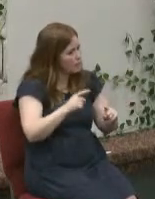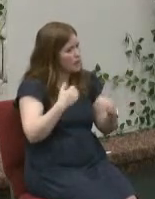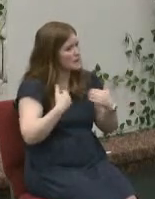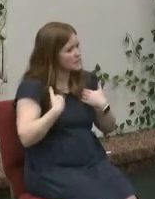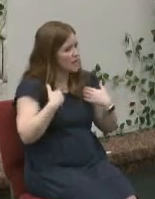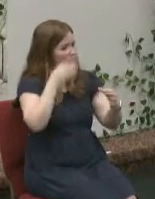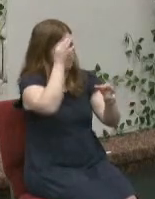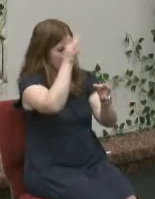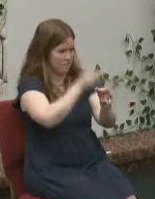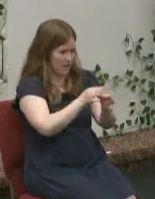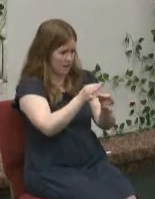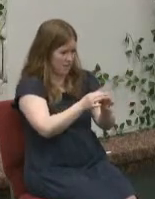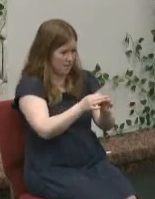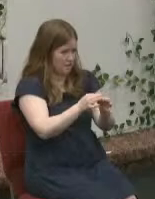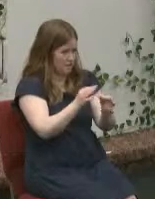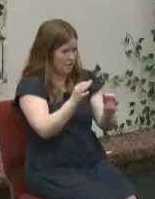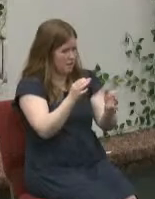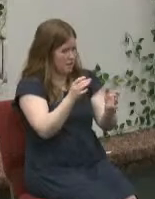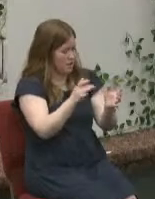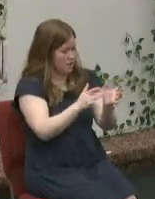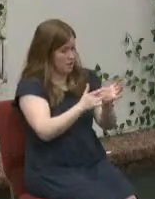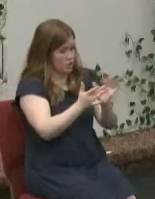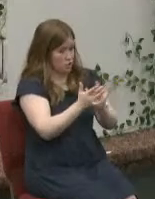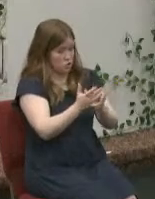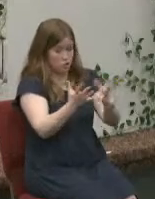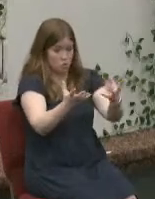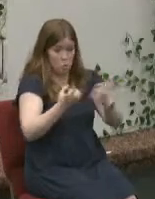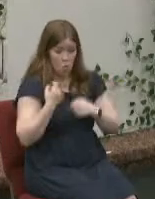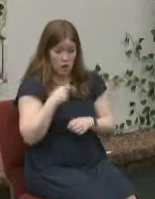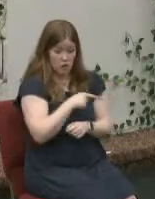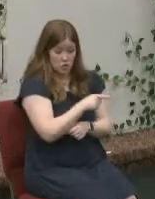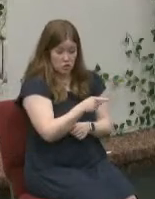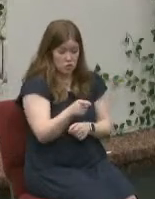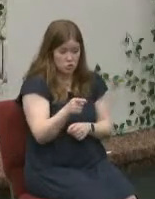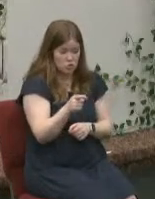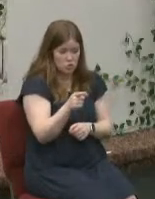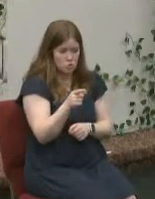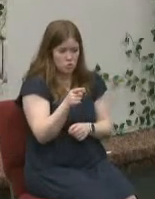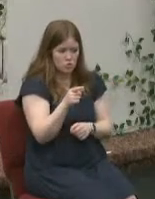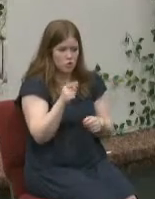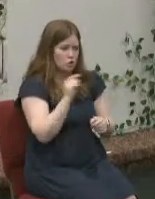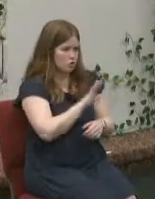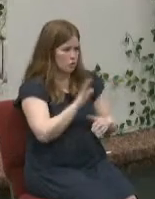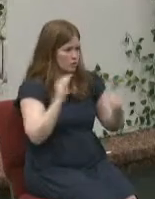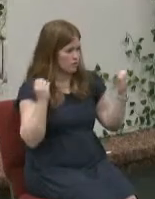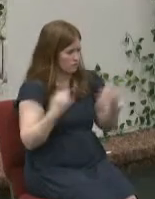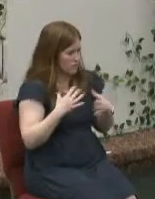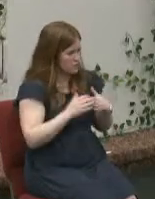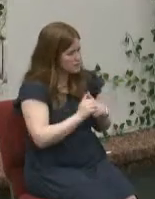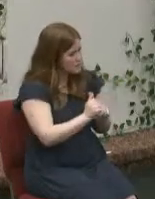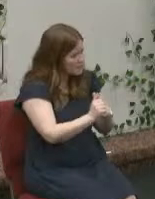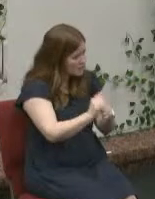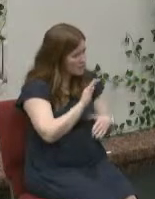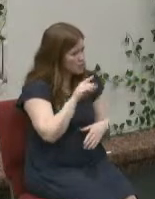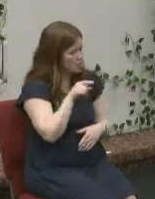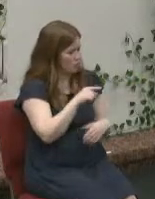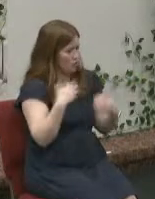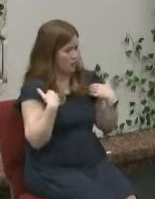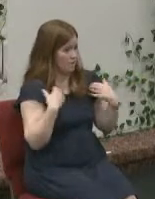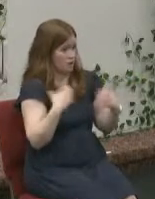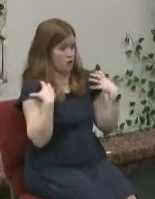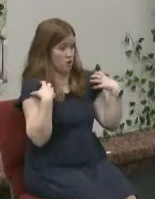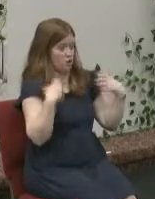he wants to believe he wants your fear to lead to faith in fact i would go so far as to say this morning